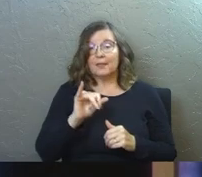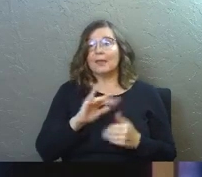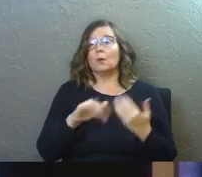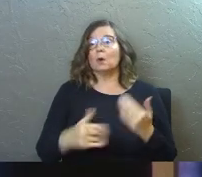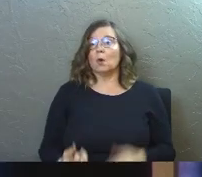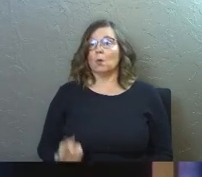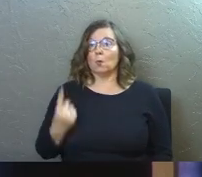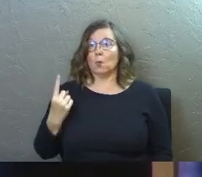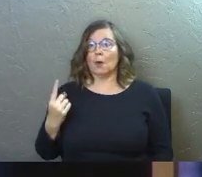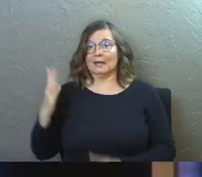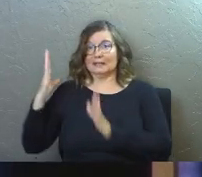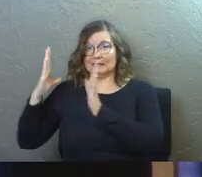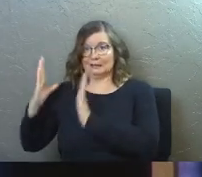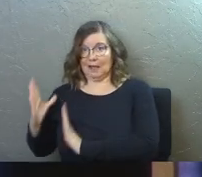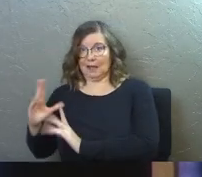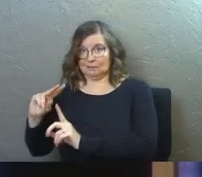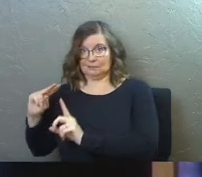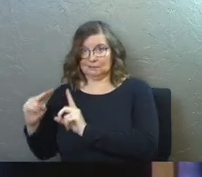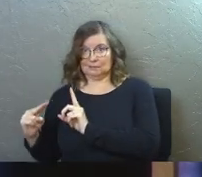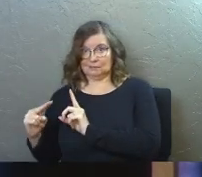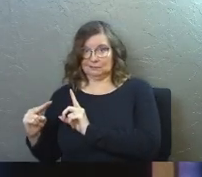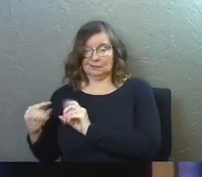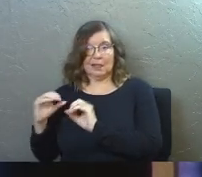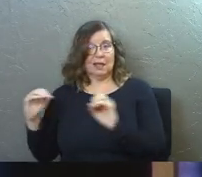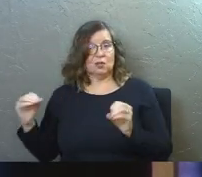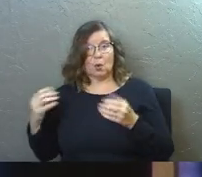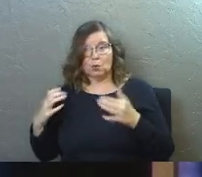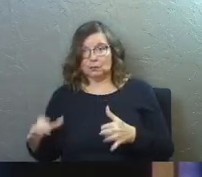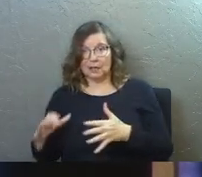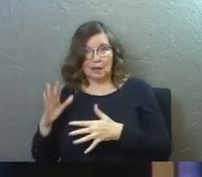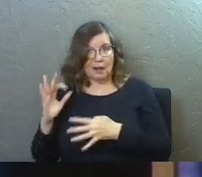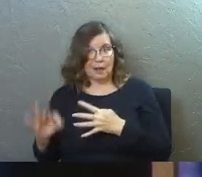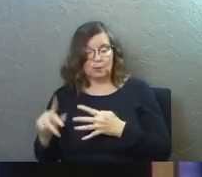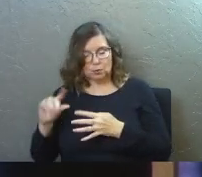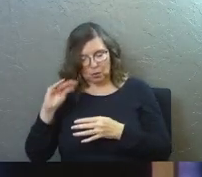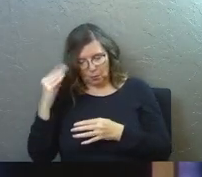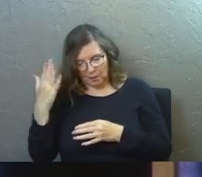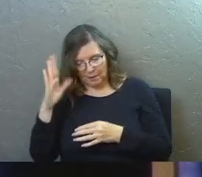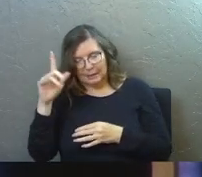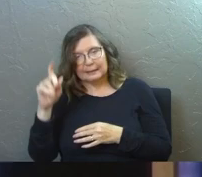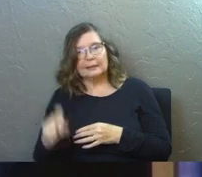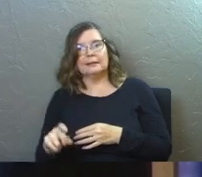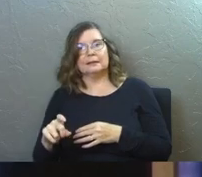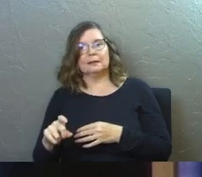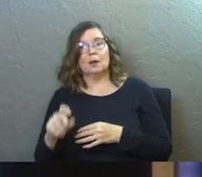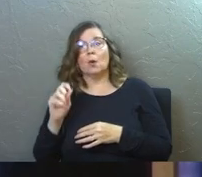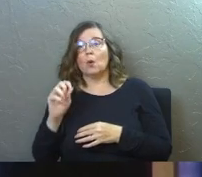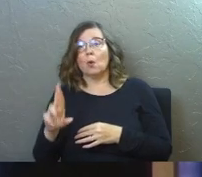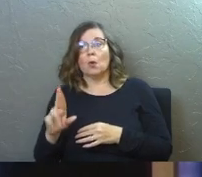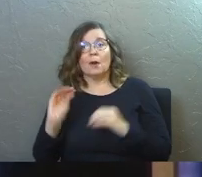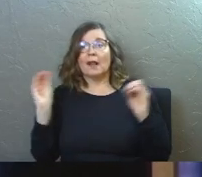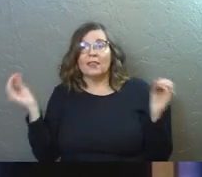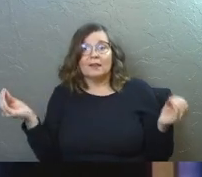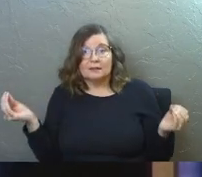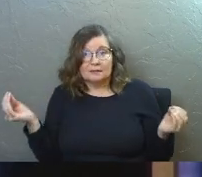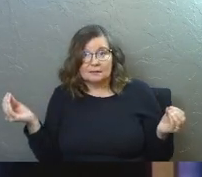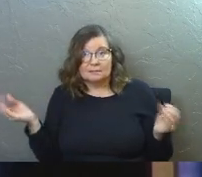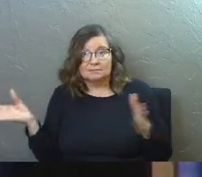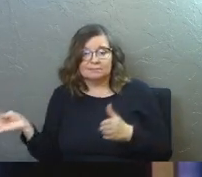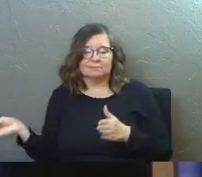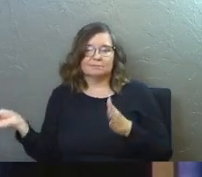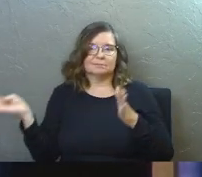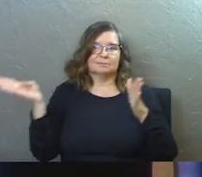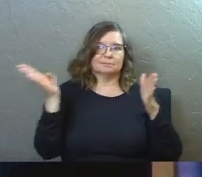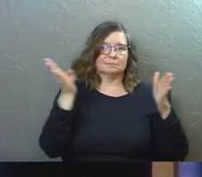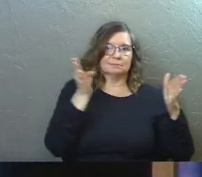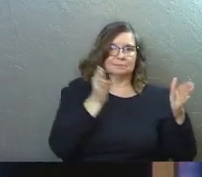that was all one side. Like you have no chance. You need the grace of God or nothing. Now